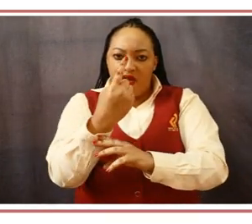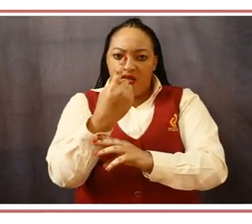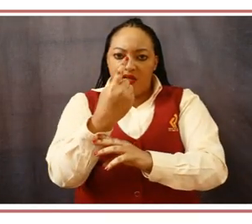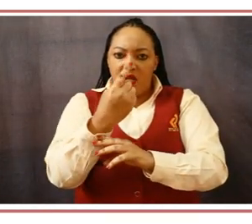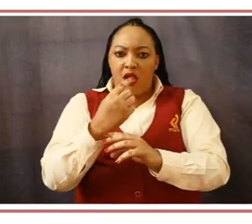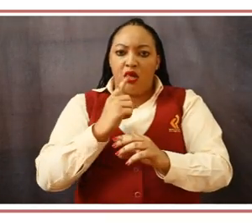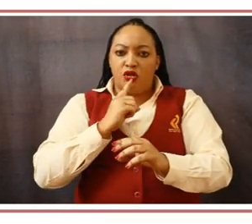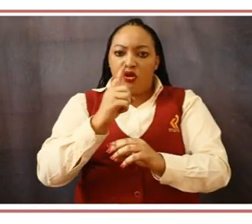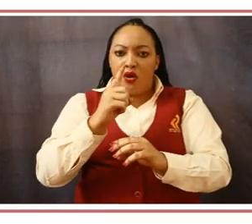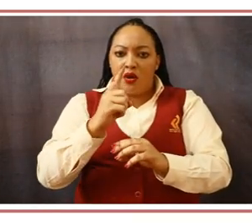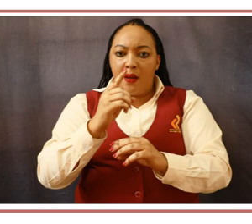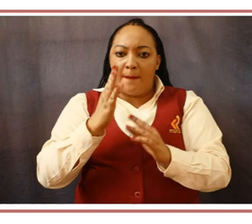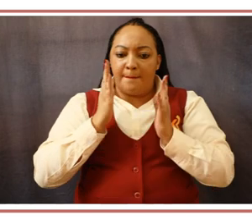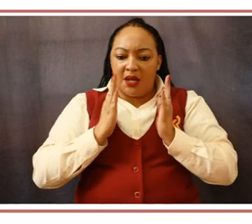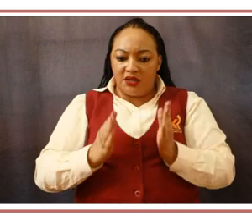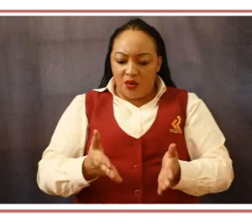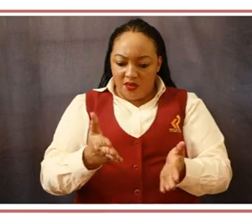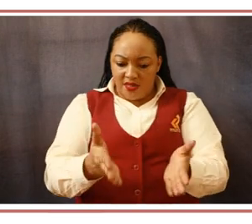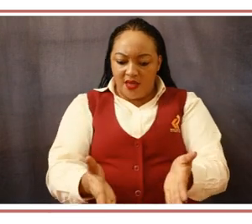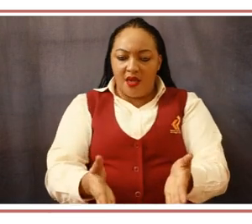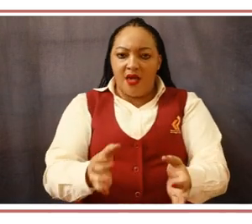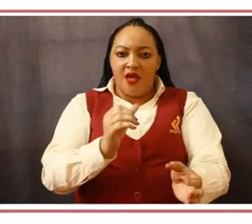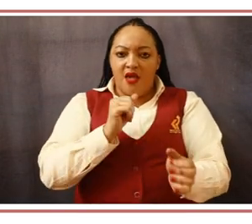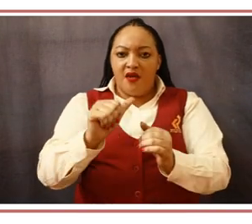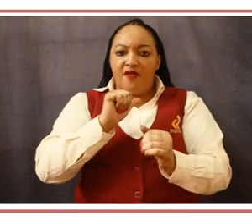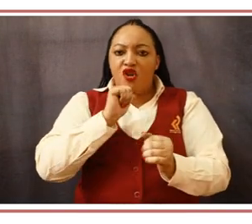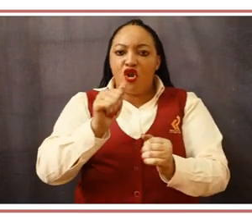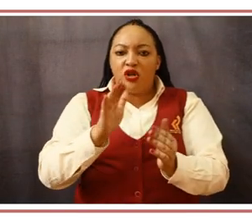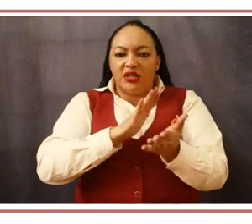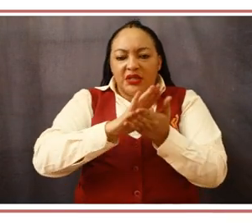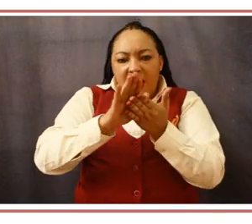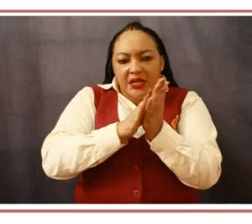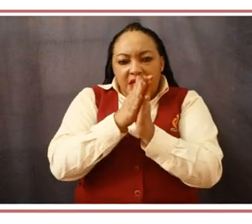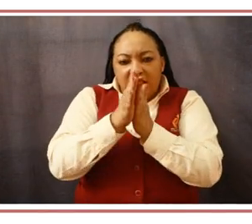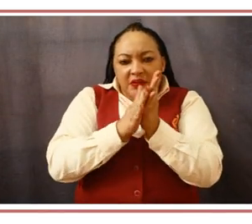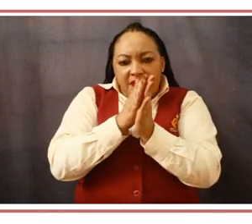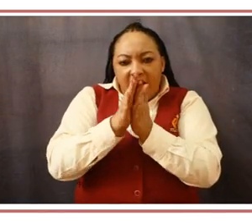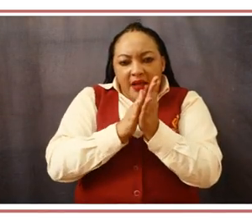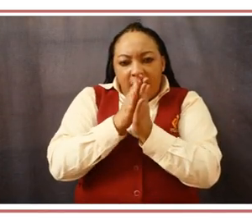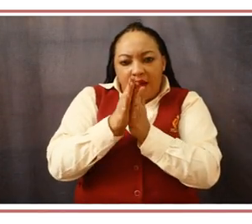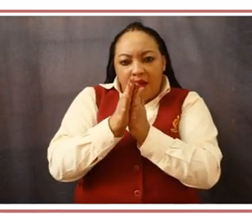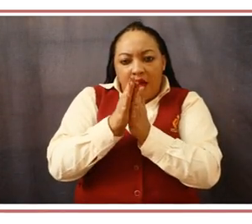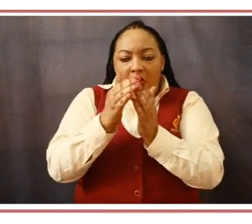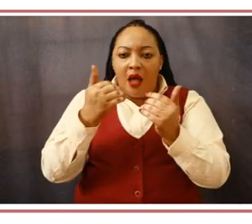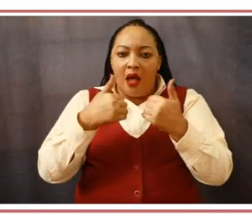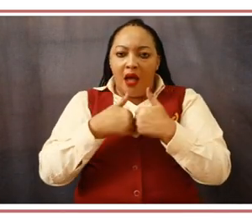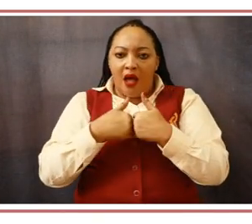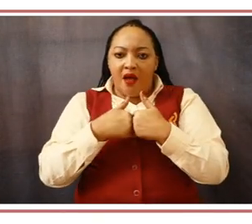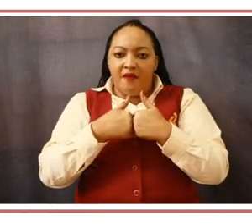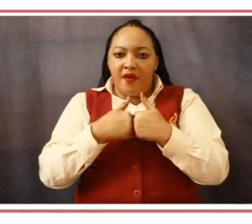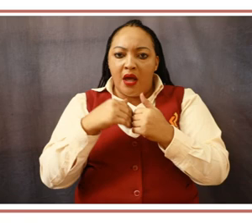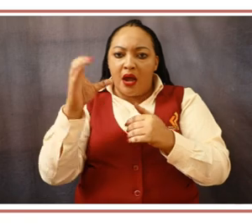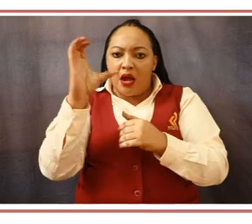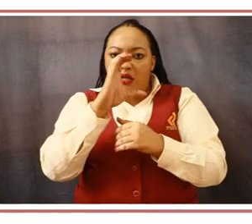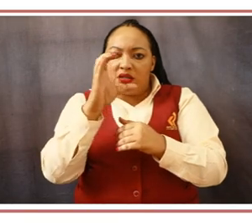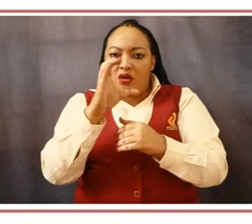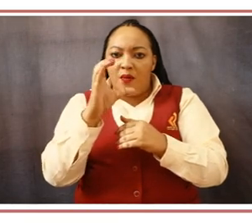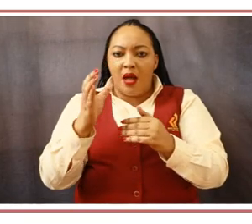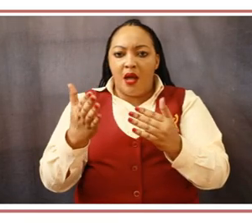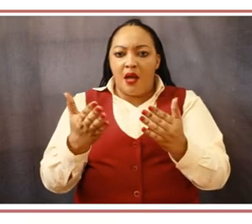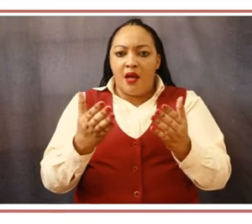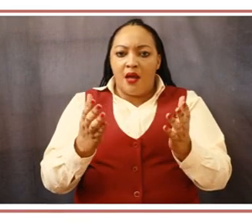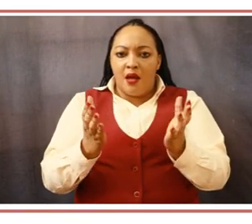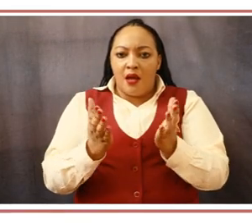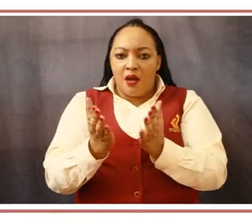addresses provided in this charter. We will deal with complaints promptly in accordance with the standard set in our customer complaint procedure.